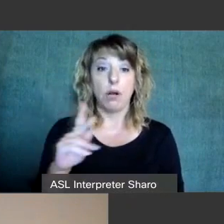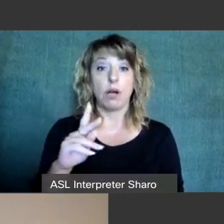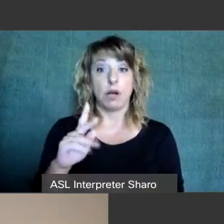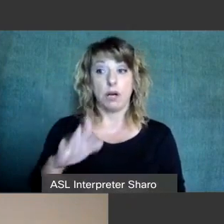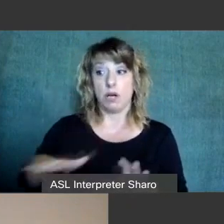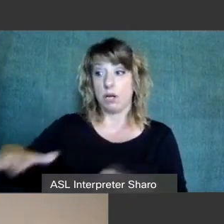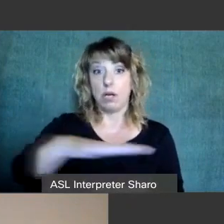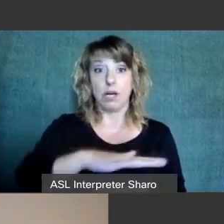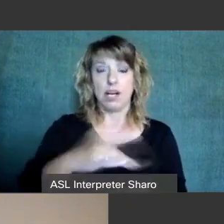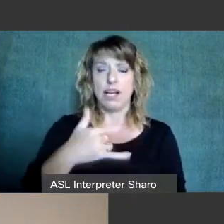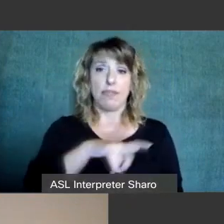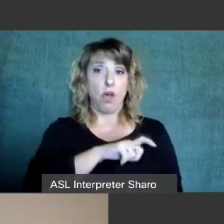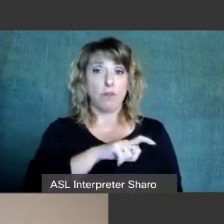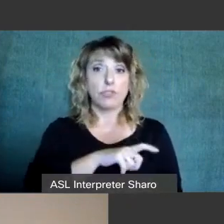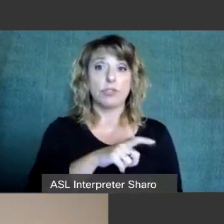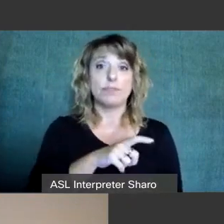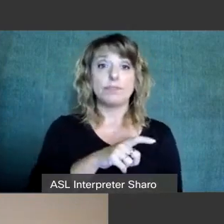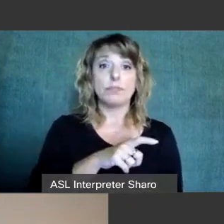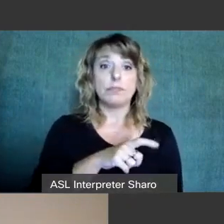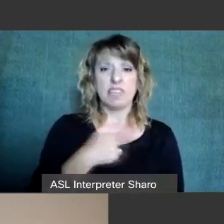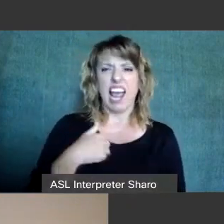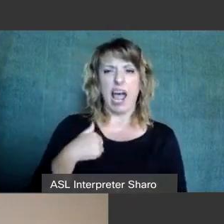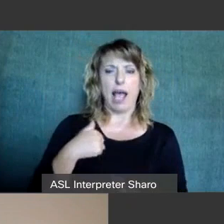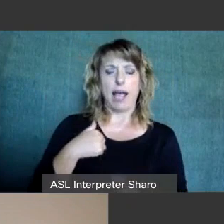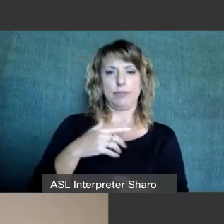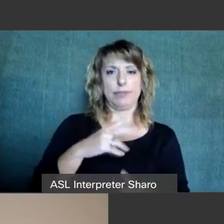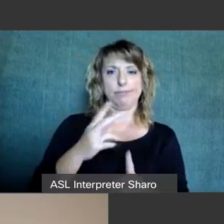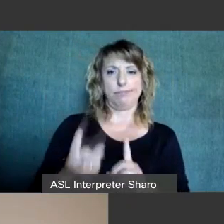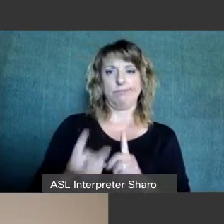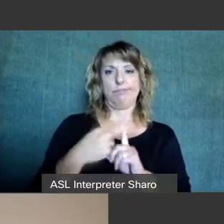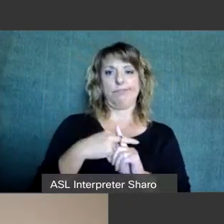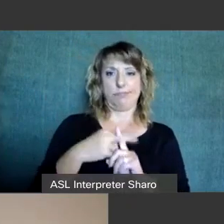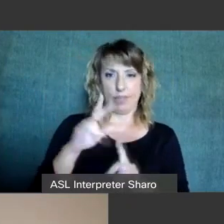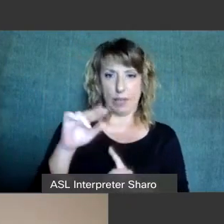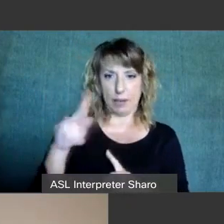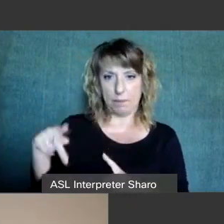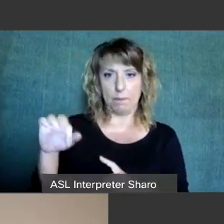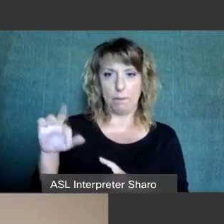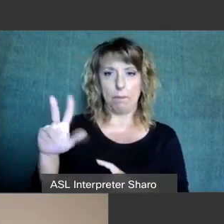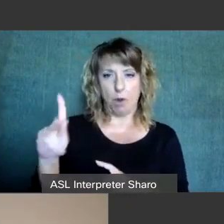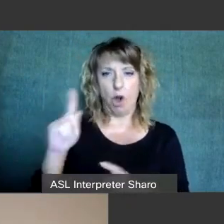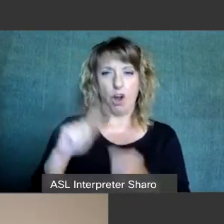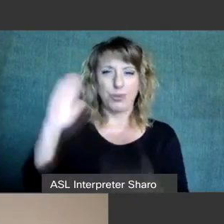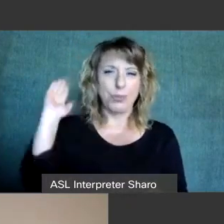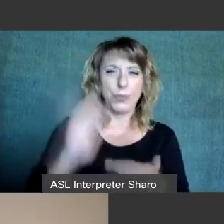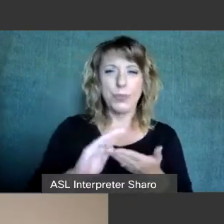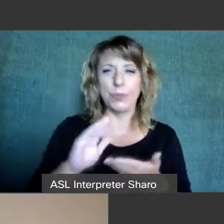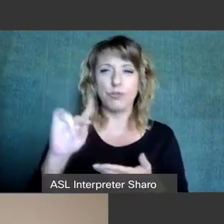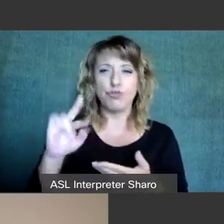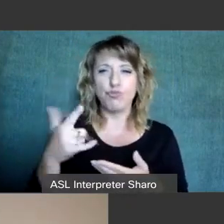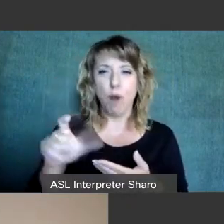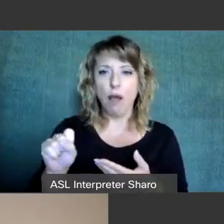was assigned to in order to reduce drug activity. He was trained to detect